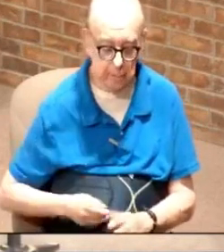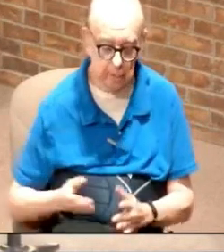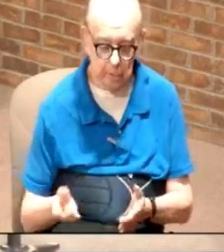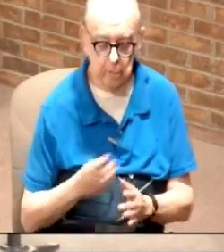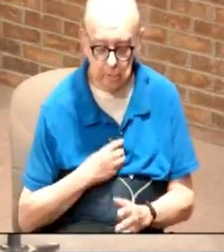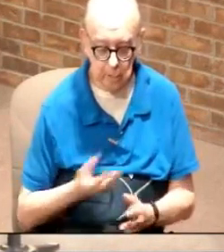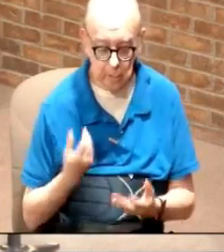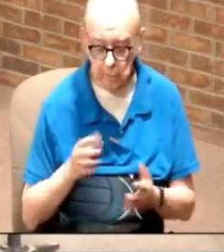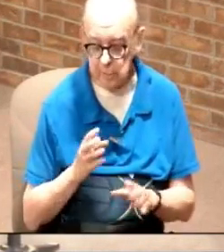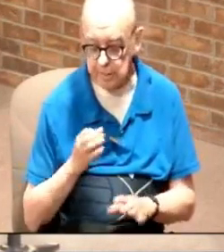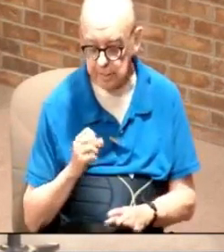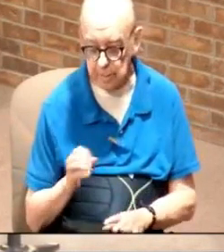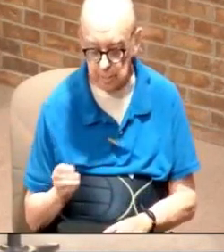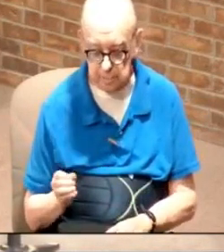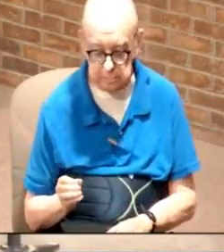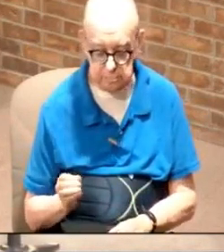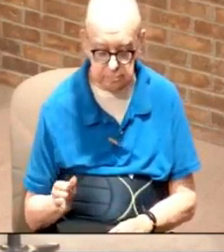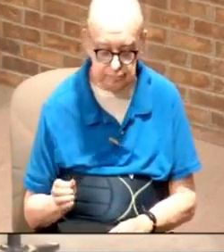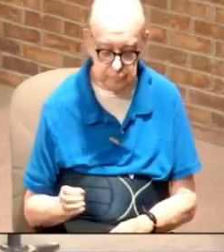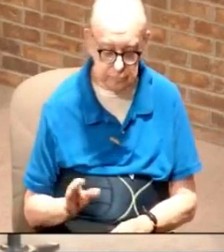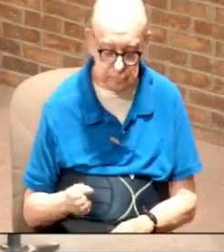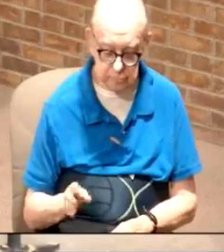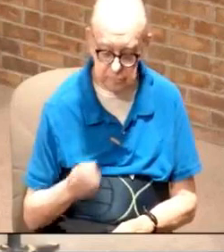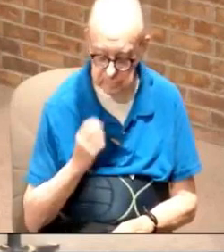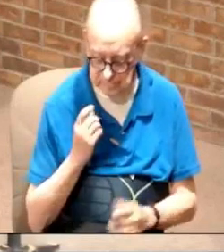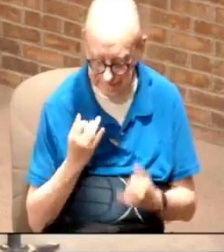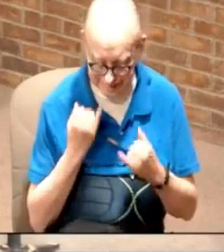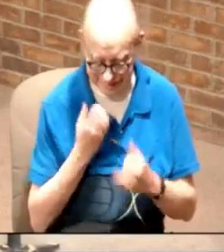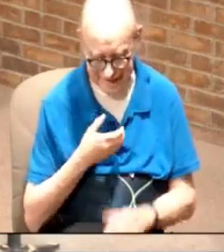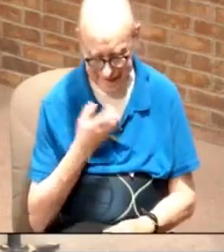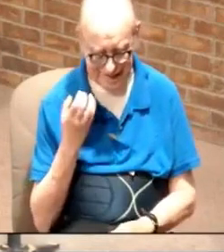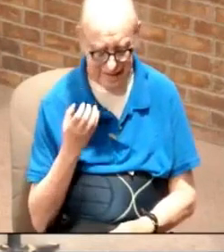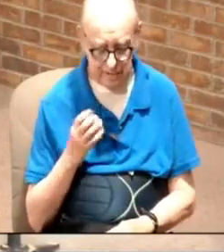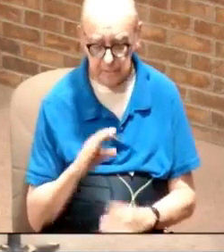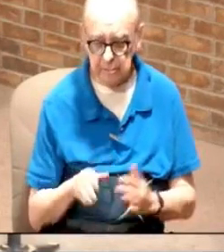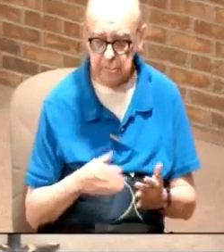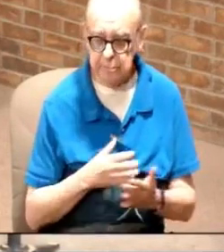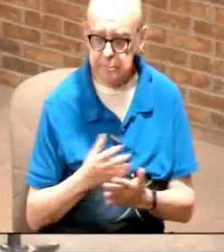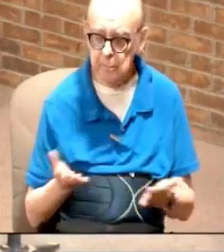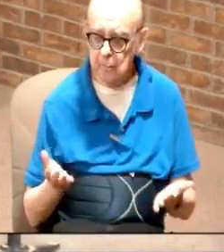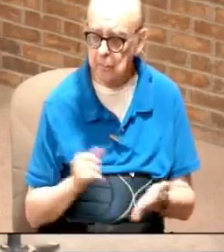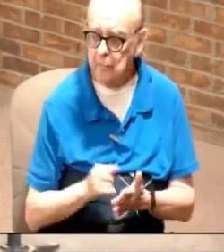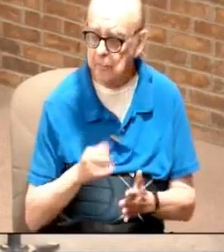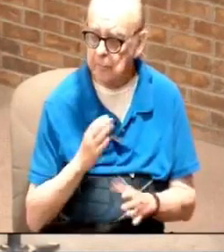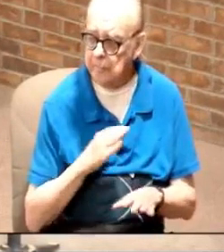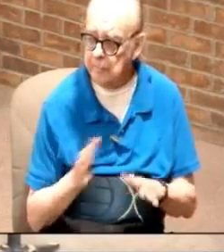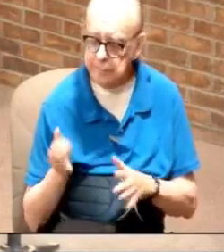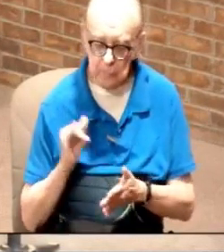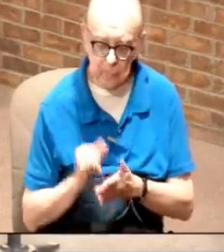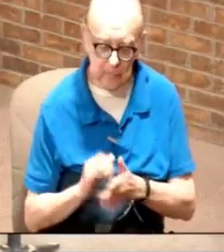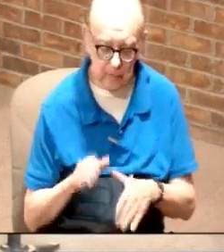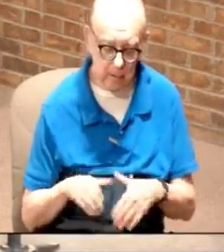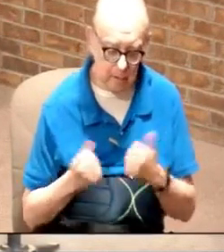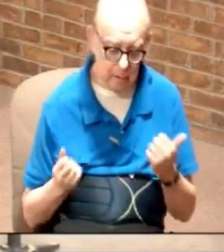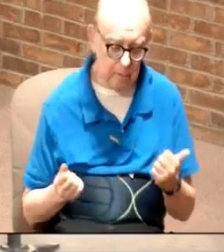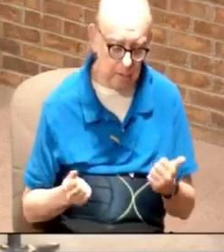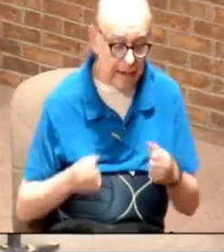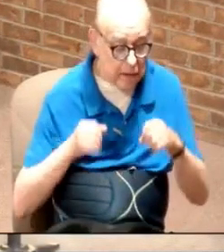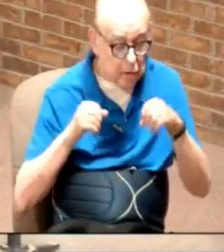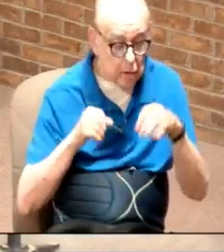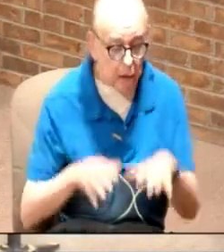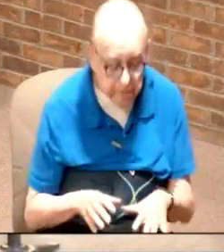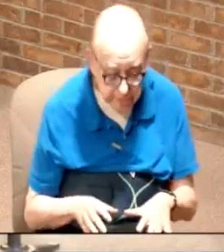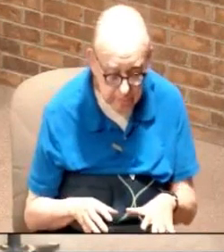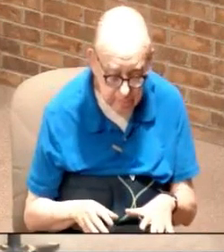David we don't want Saul and Saul became so jealous and enraged and all of the things that God had planned for his life lost